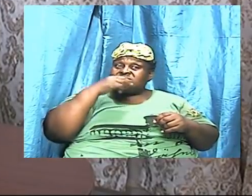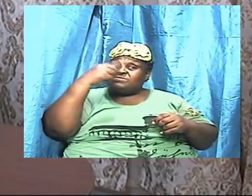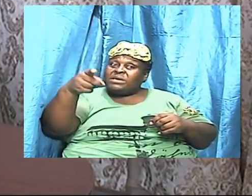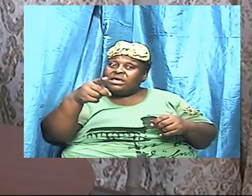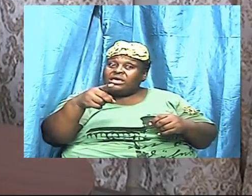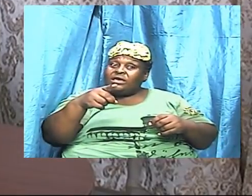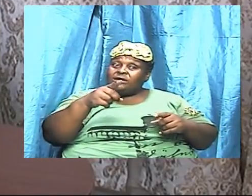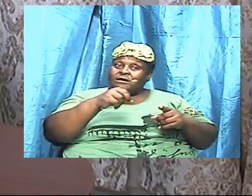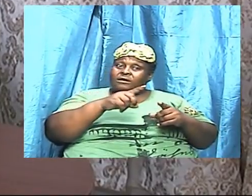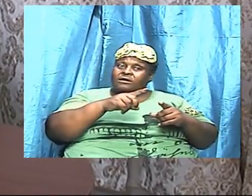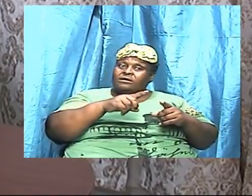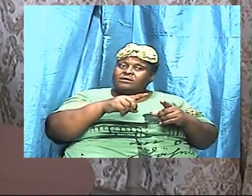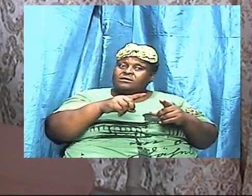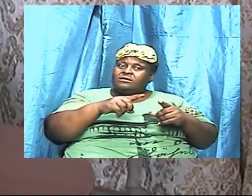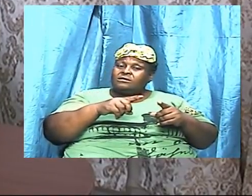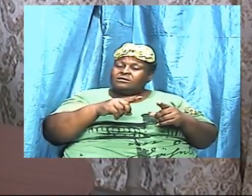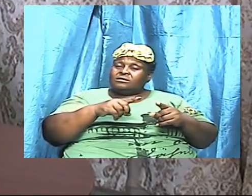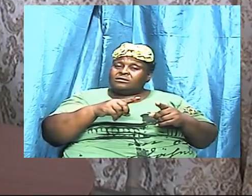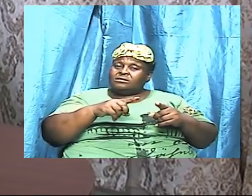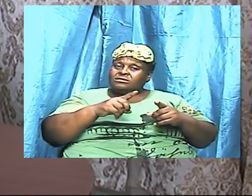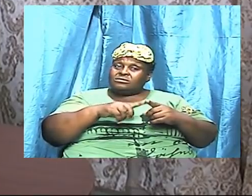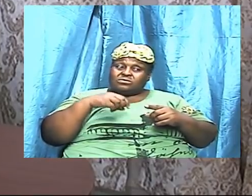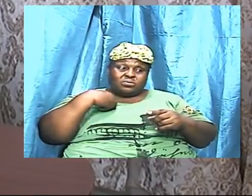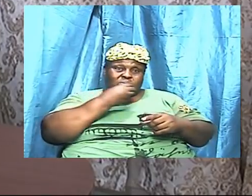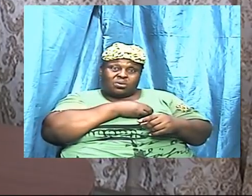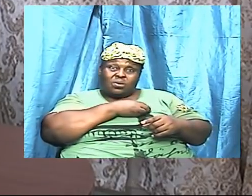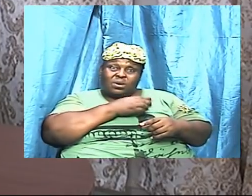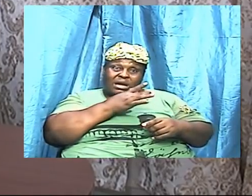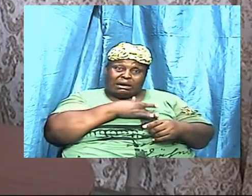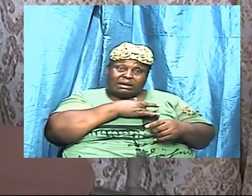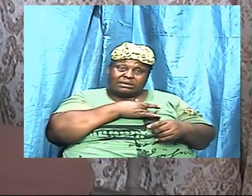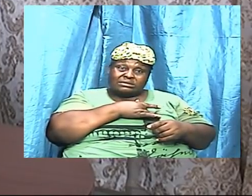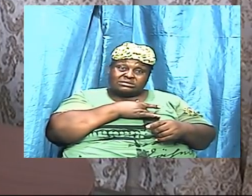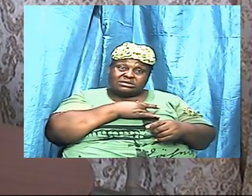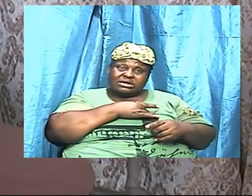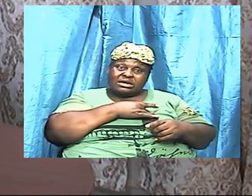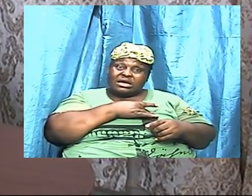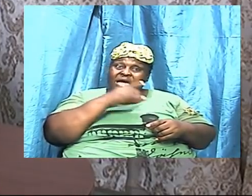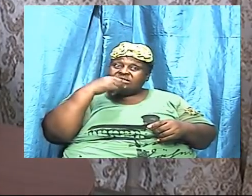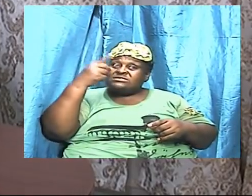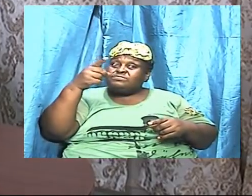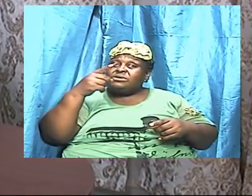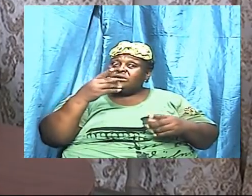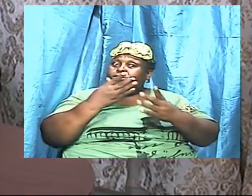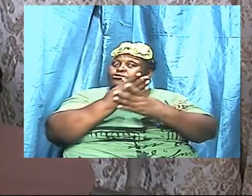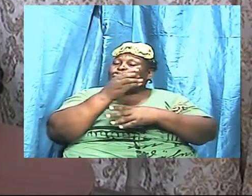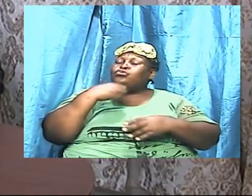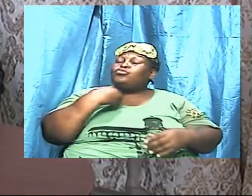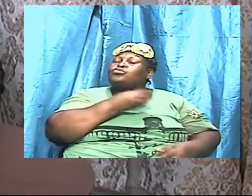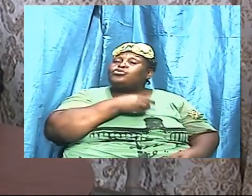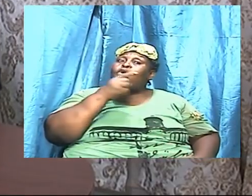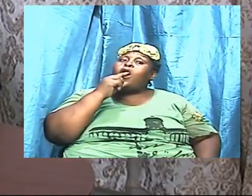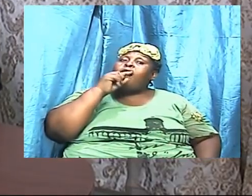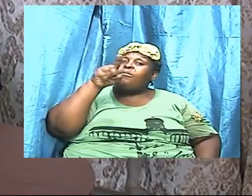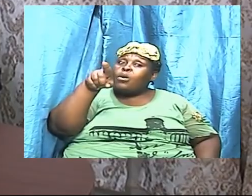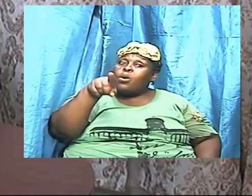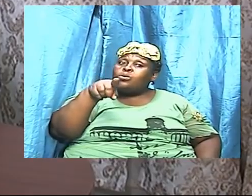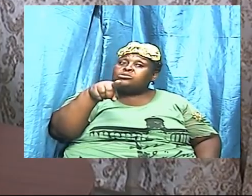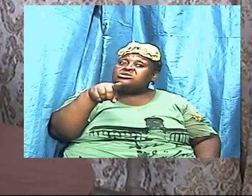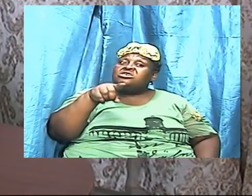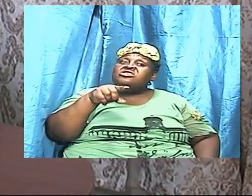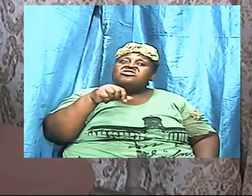that we must not eat our brother and our sisters and he that ate it is a murderer